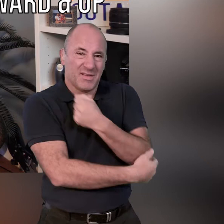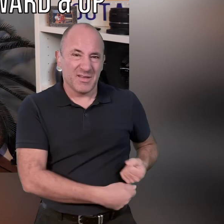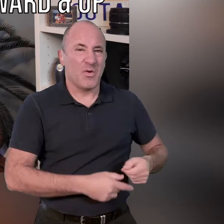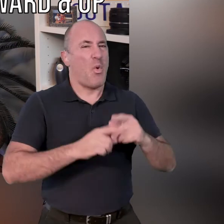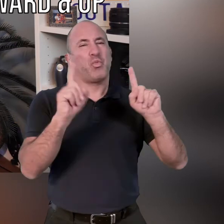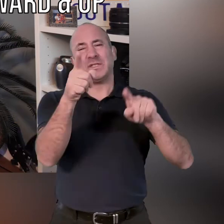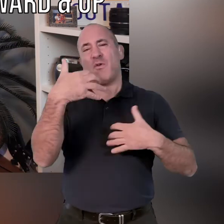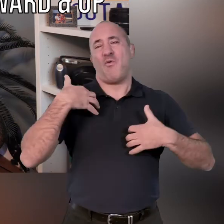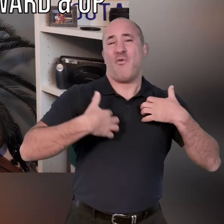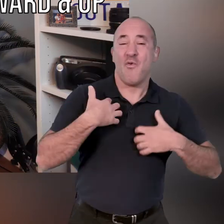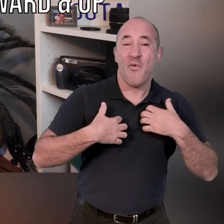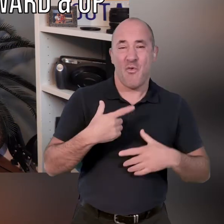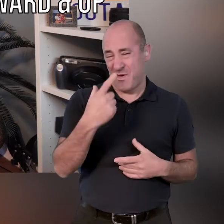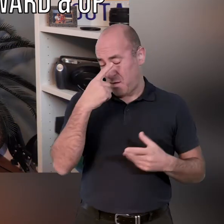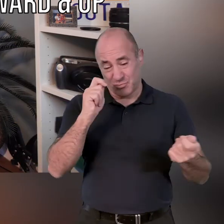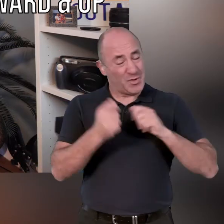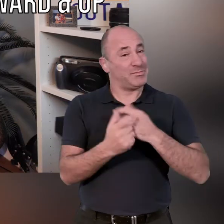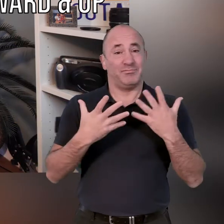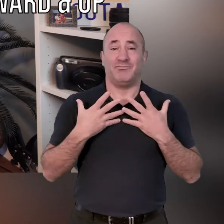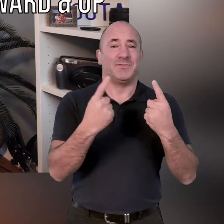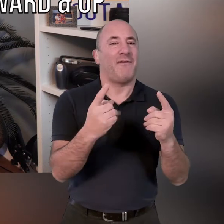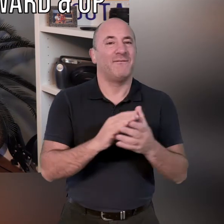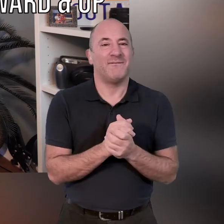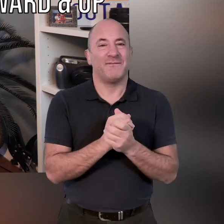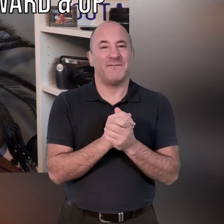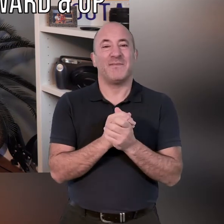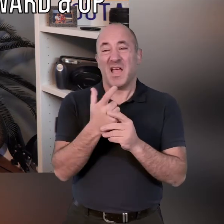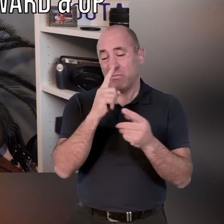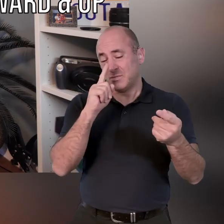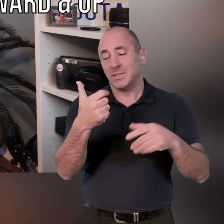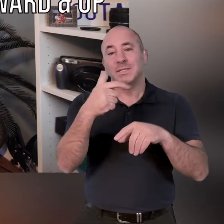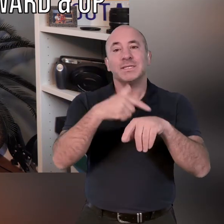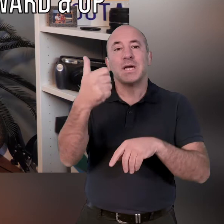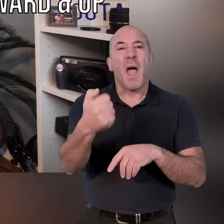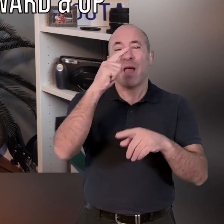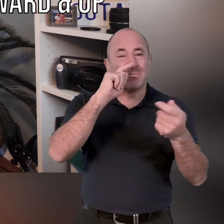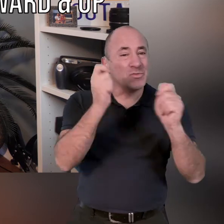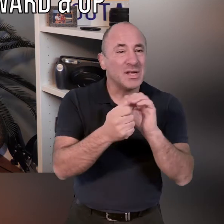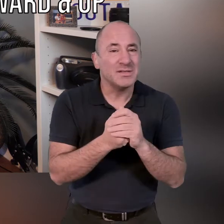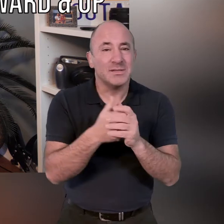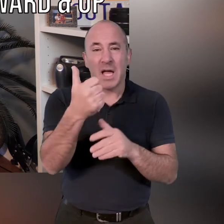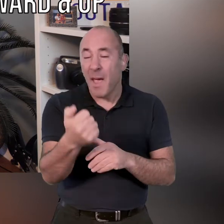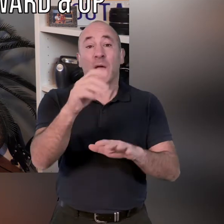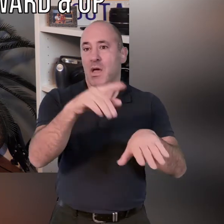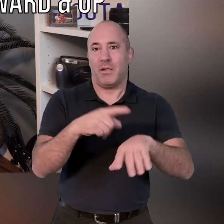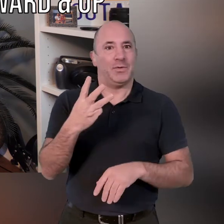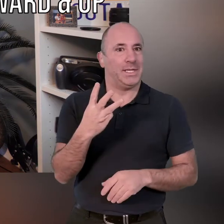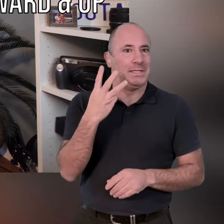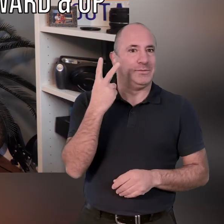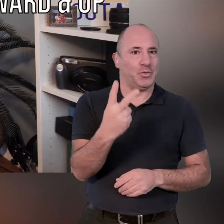be that interests you feel free to change that up and then you can change things like timings talk about timings three